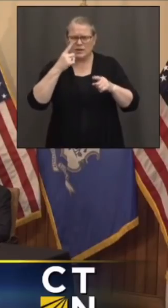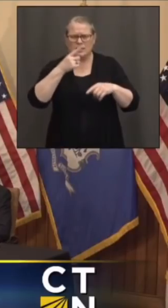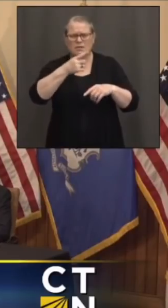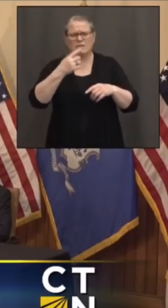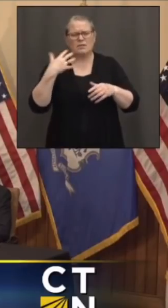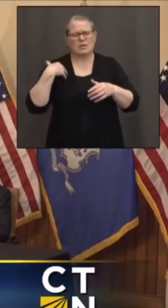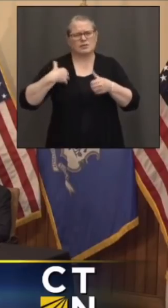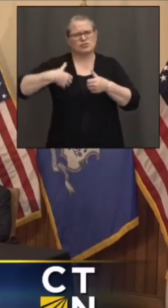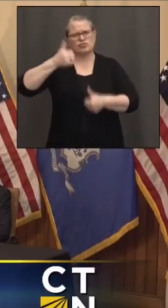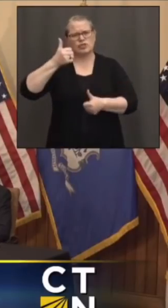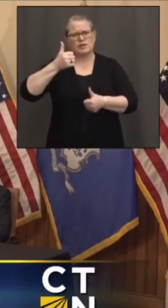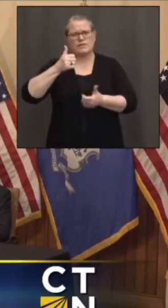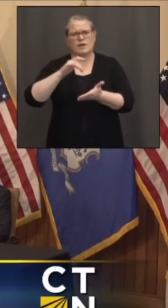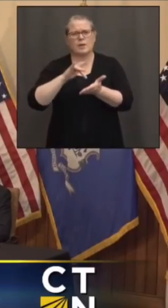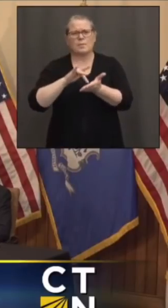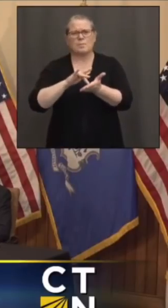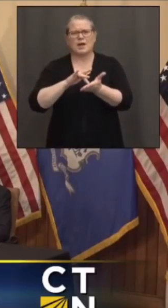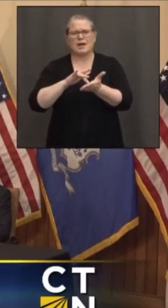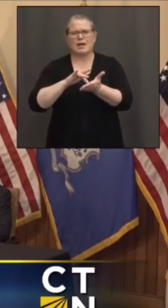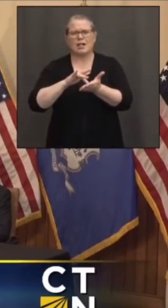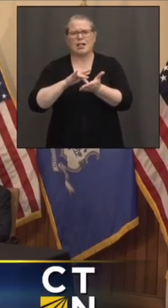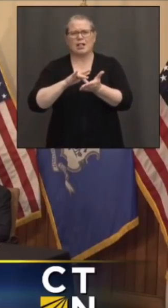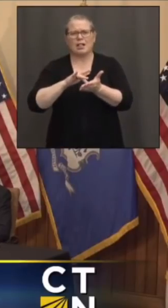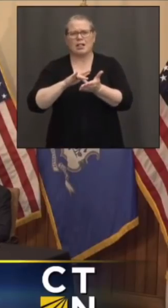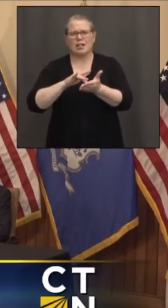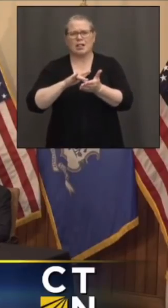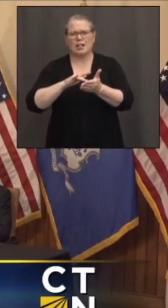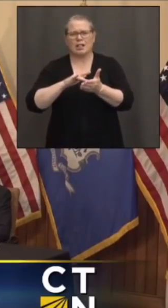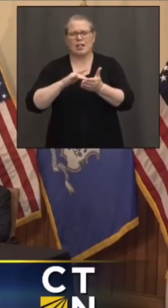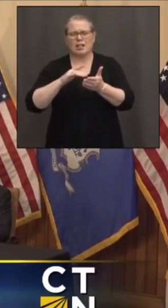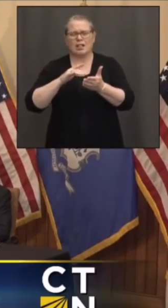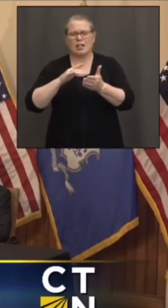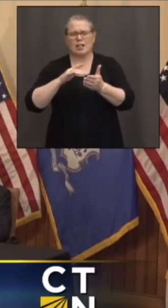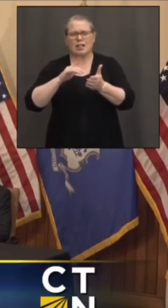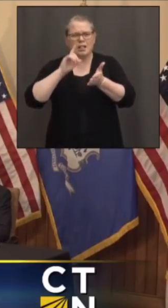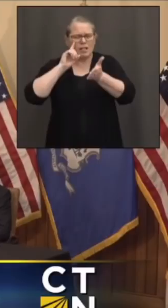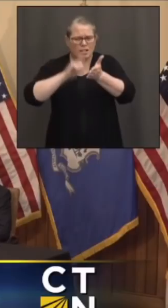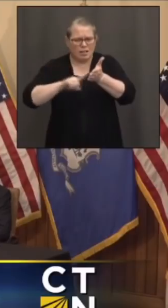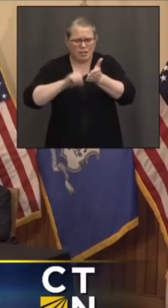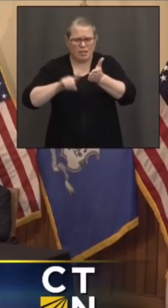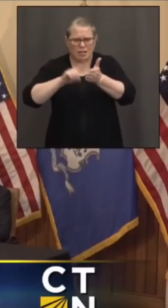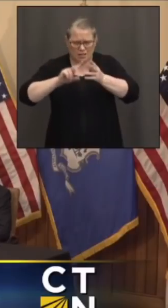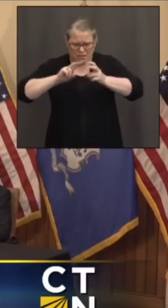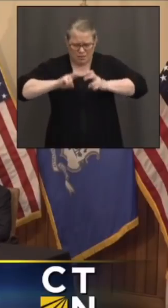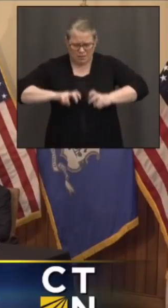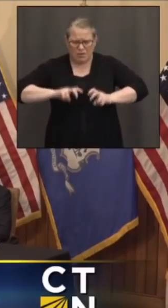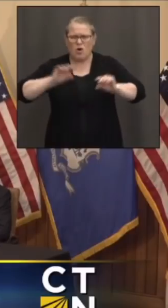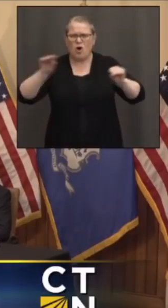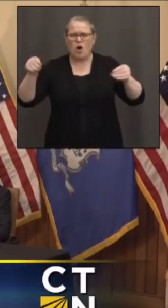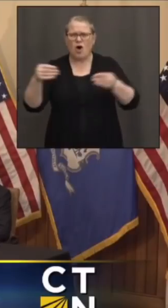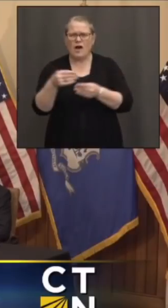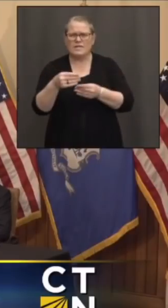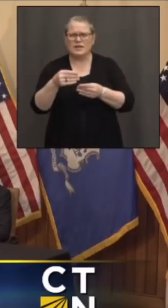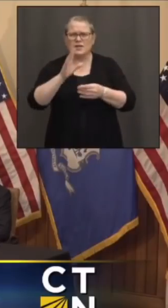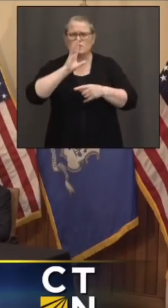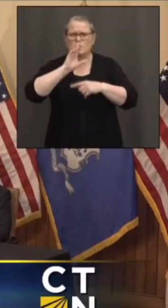reporting that there was like a 30% spike in homicides in the state over the year before.